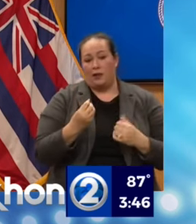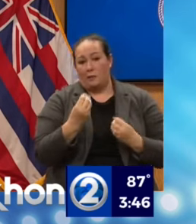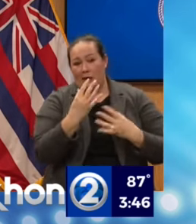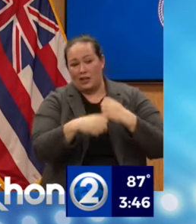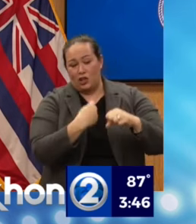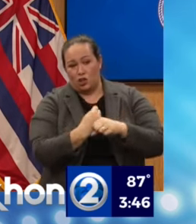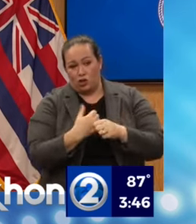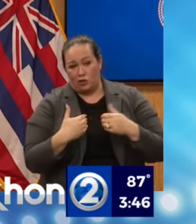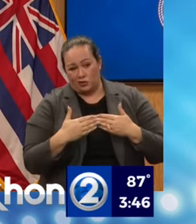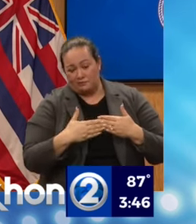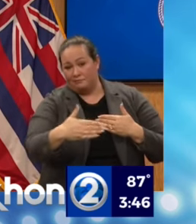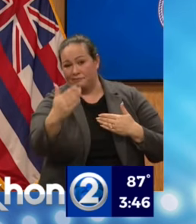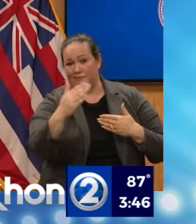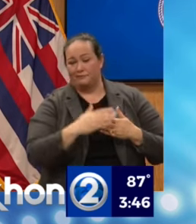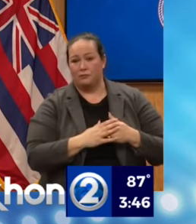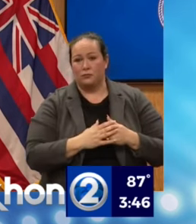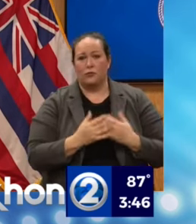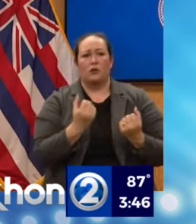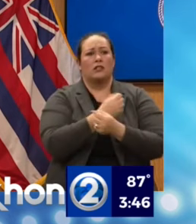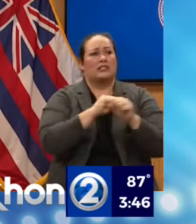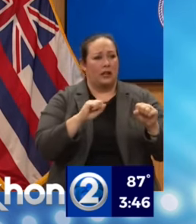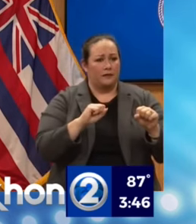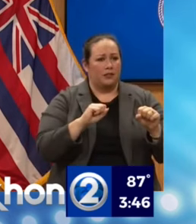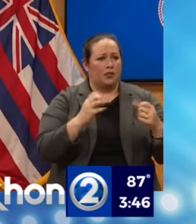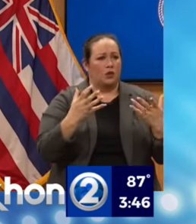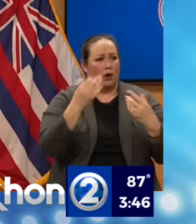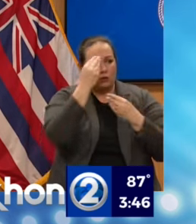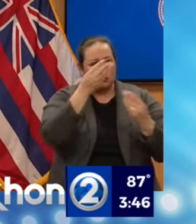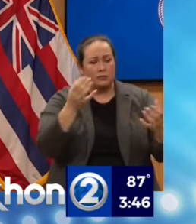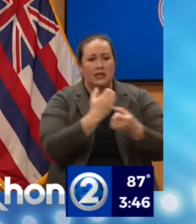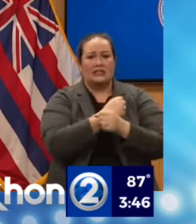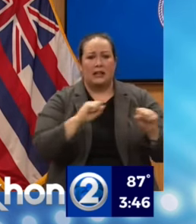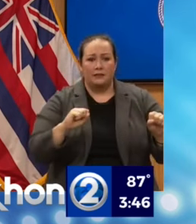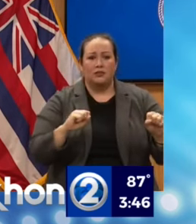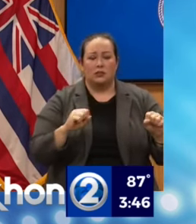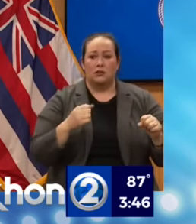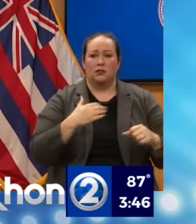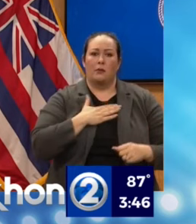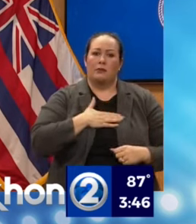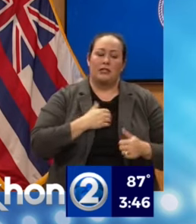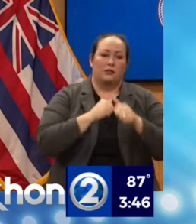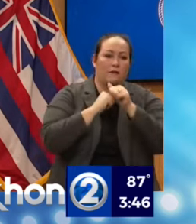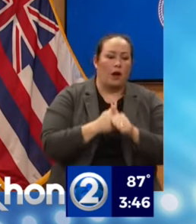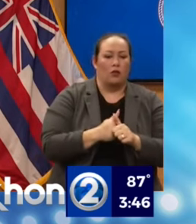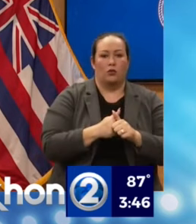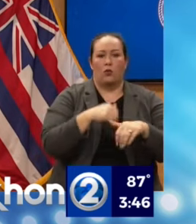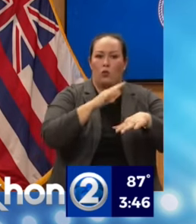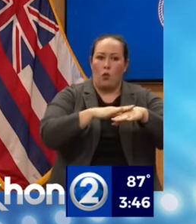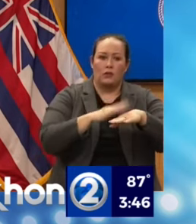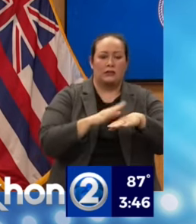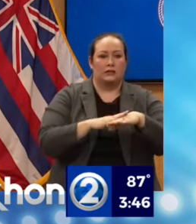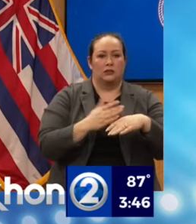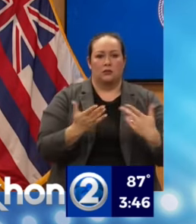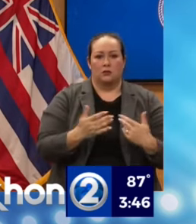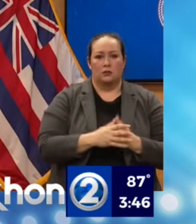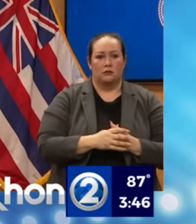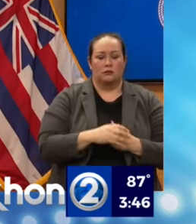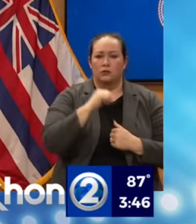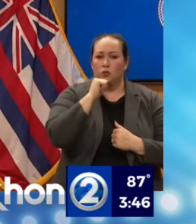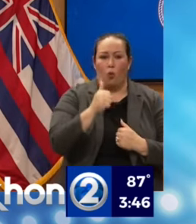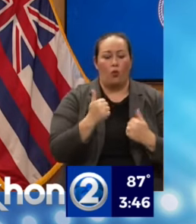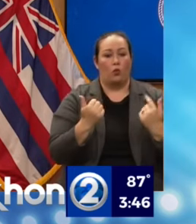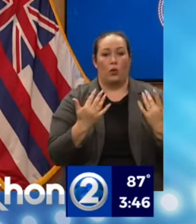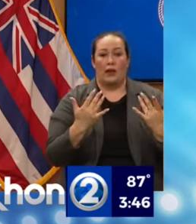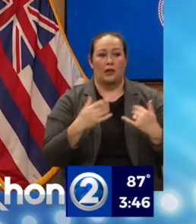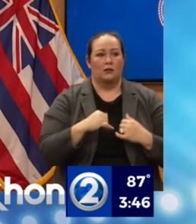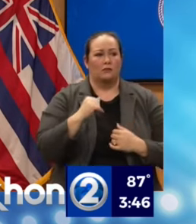Also, a message of safety. Make sure you continue to heed the warnings of local officials. Don't wait. Listen to